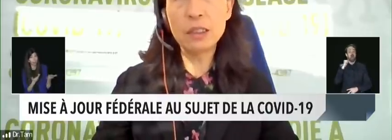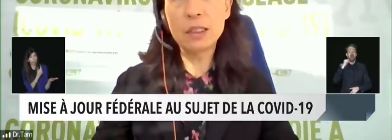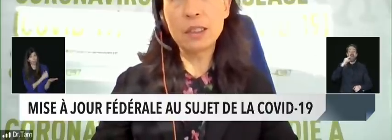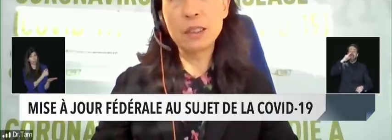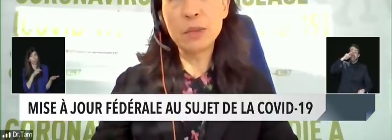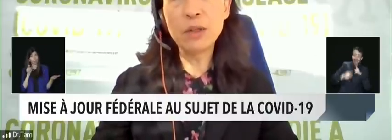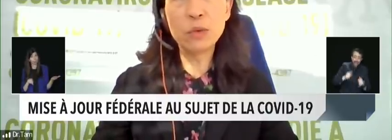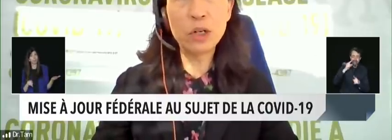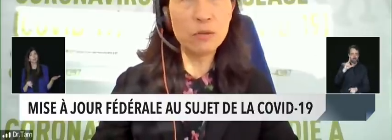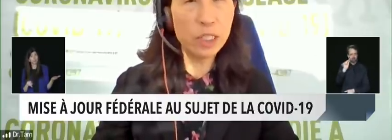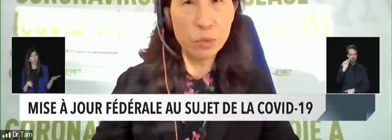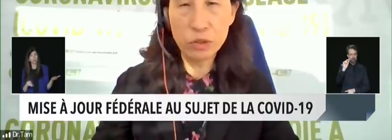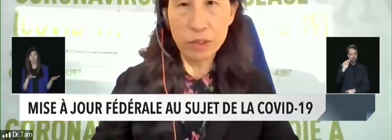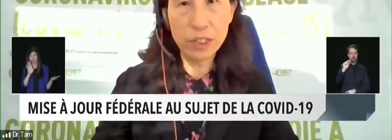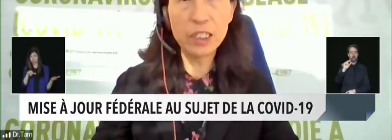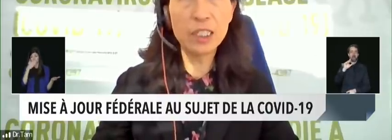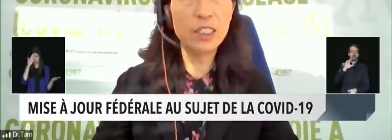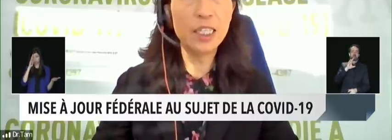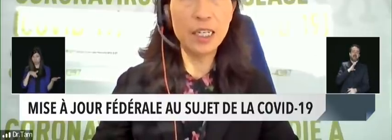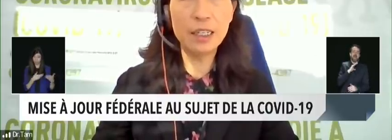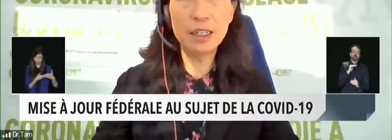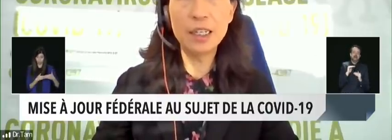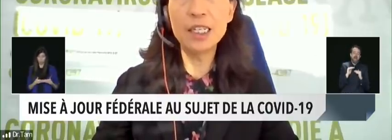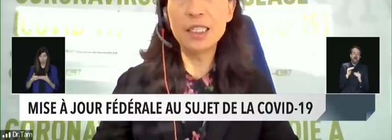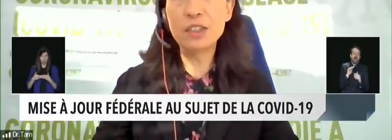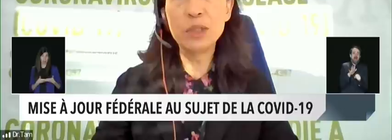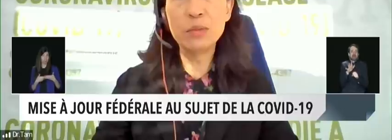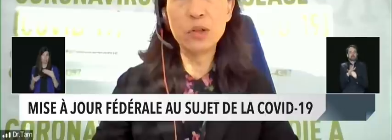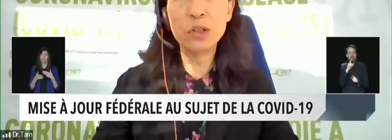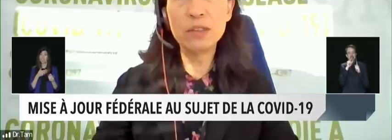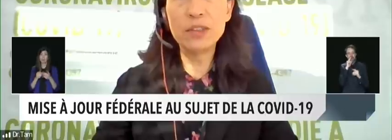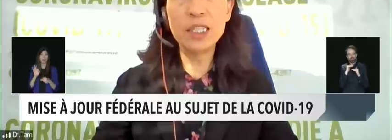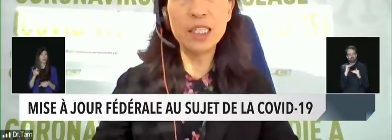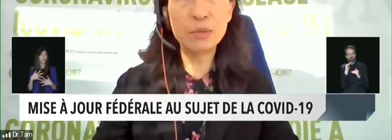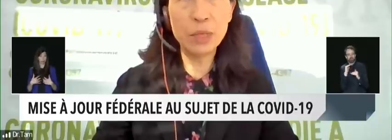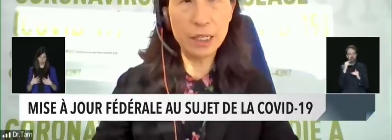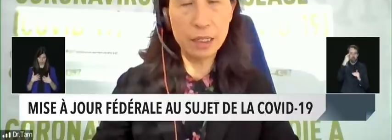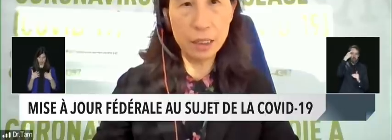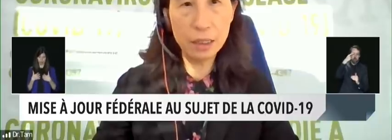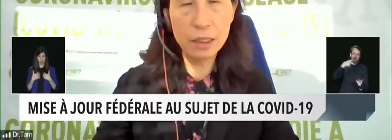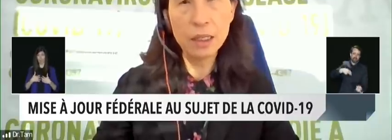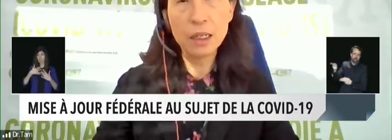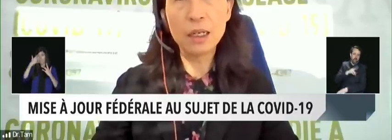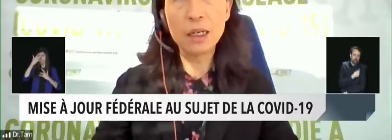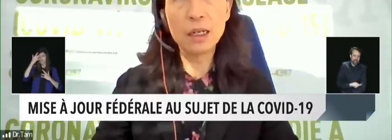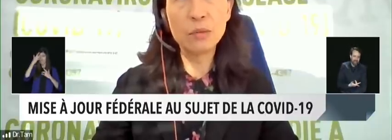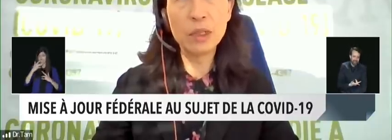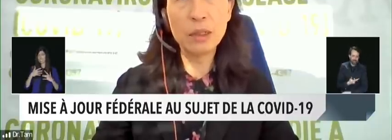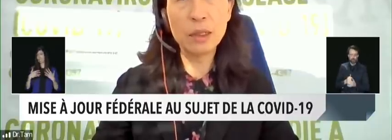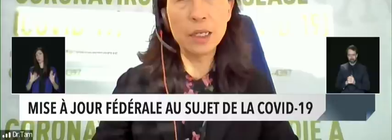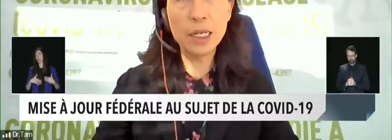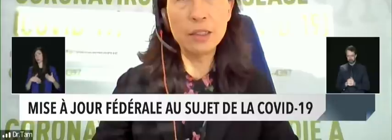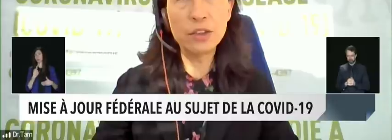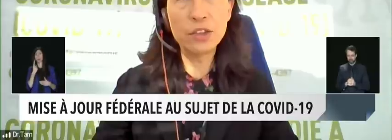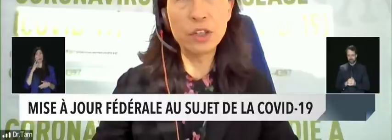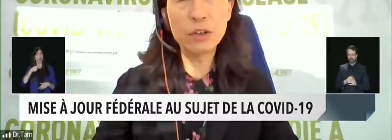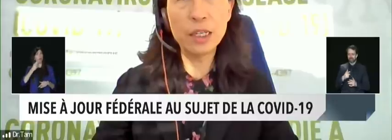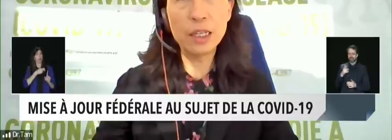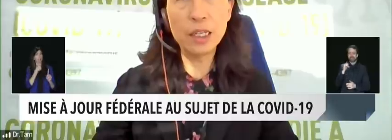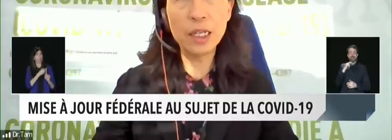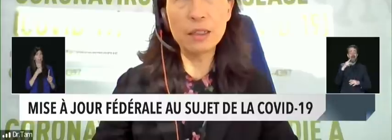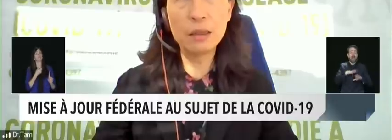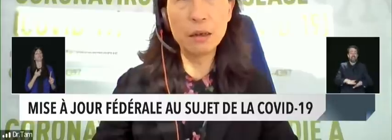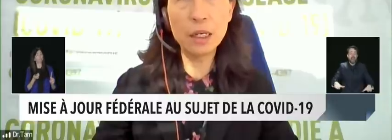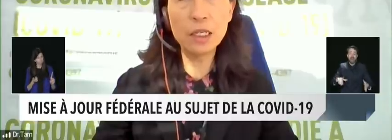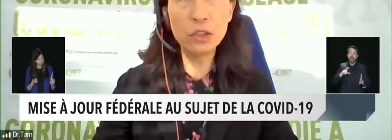Infants, no matter what respiratory virus you get, are likely to be more severely impacted, and so